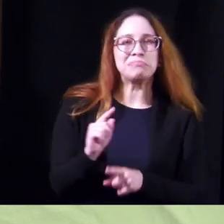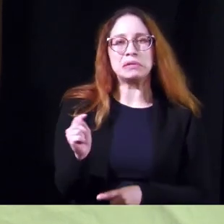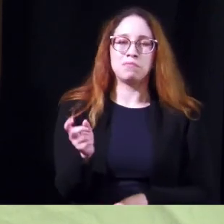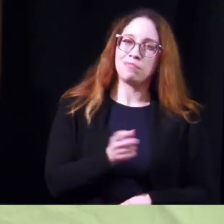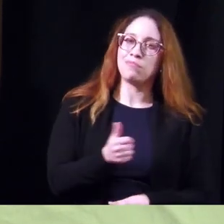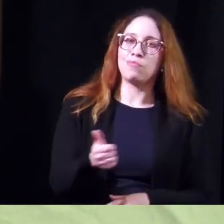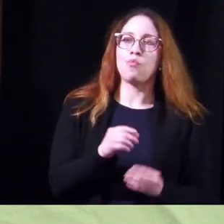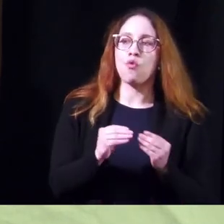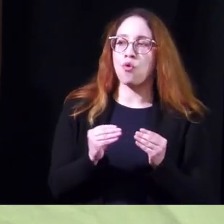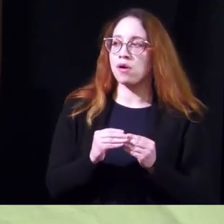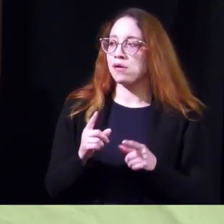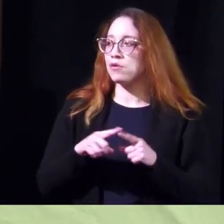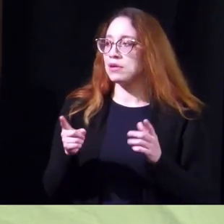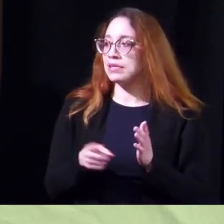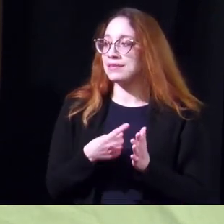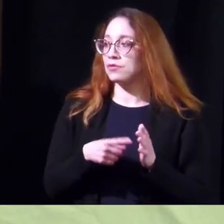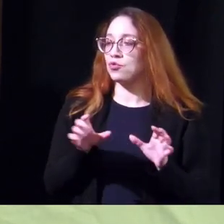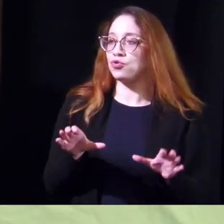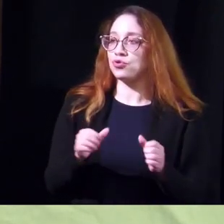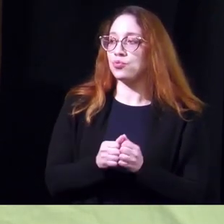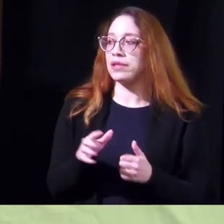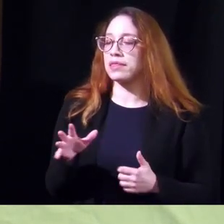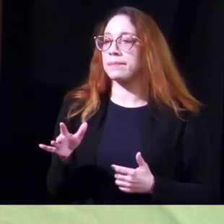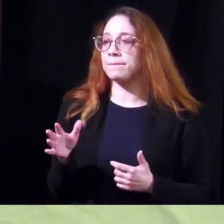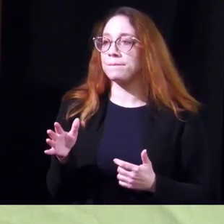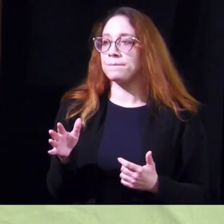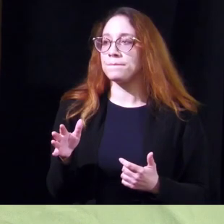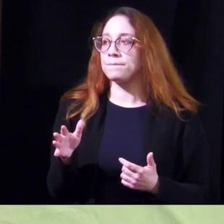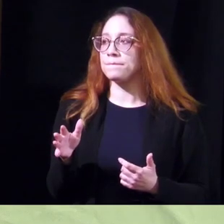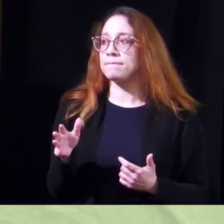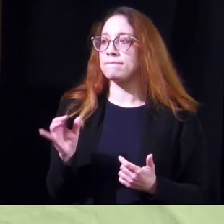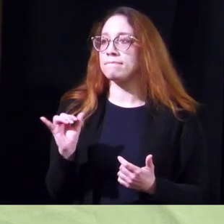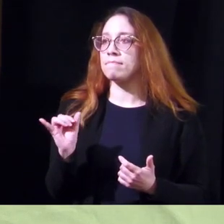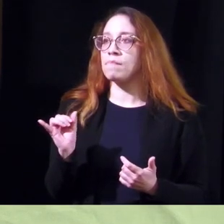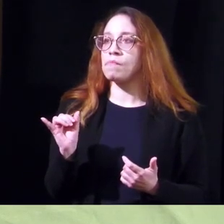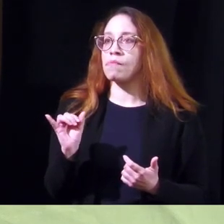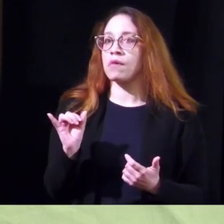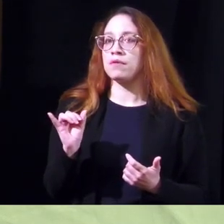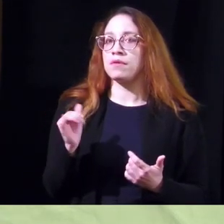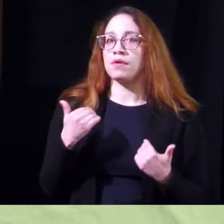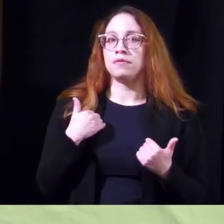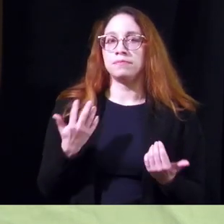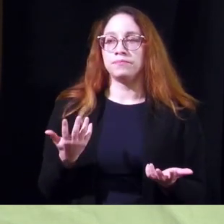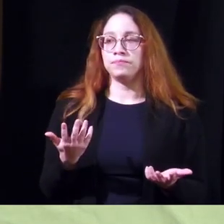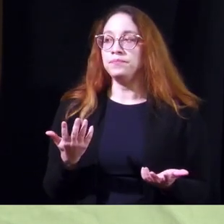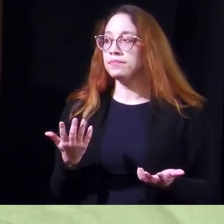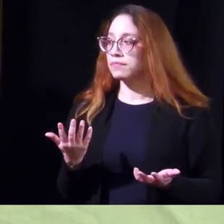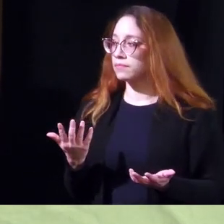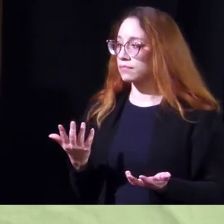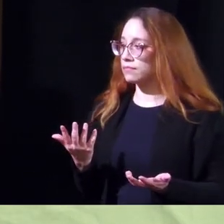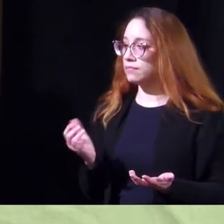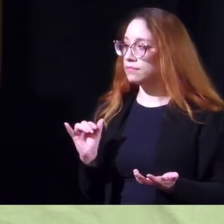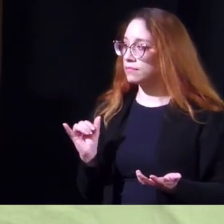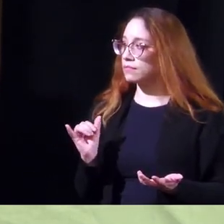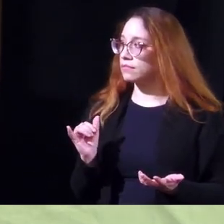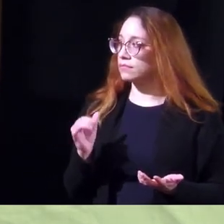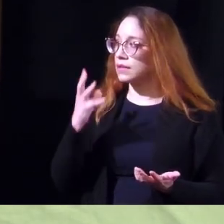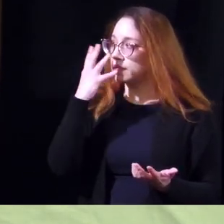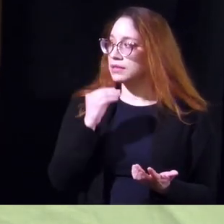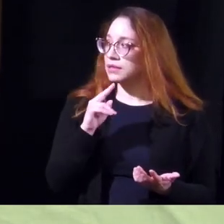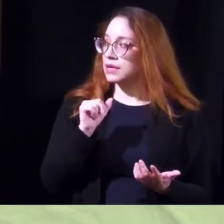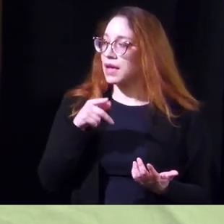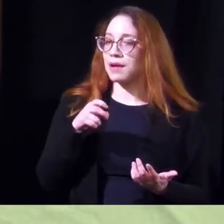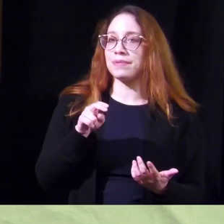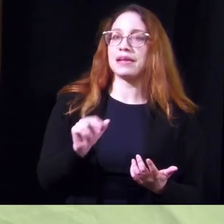that sometimes it has to do with um the the have um um sleep apnea